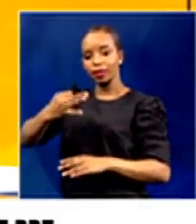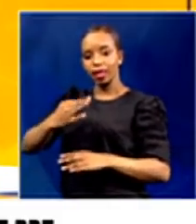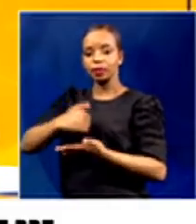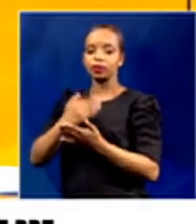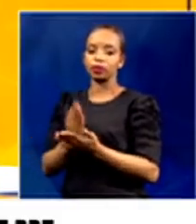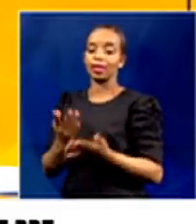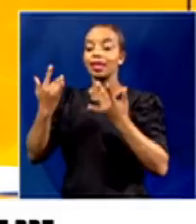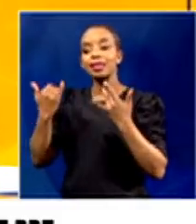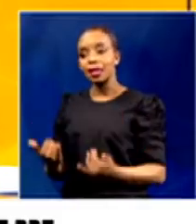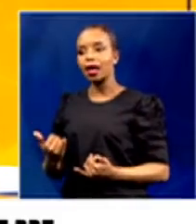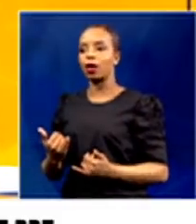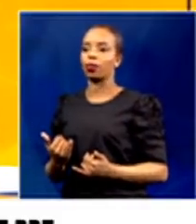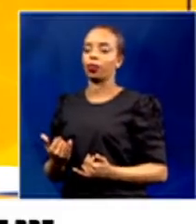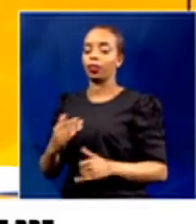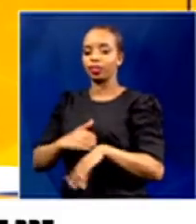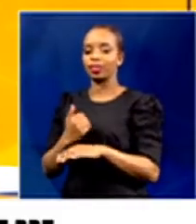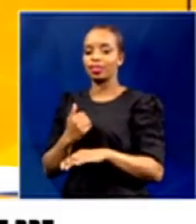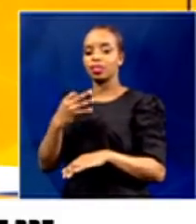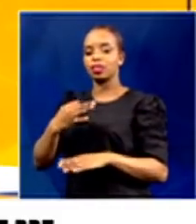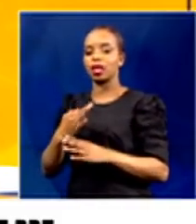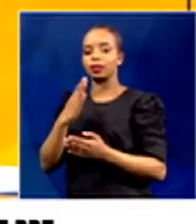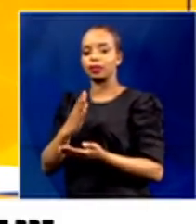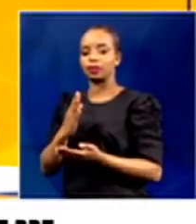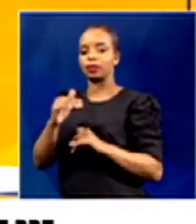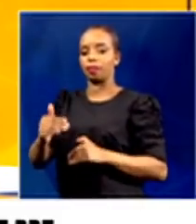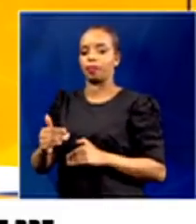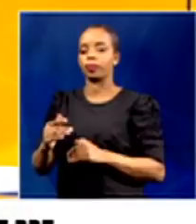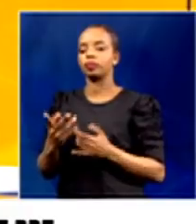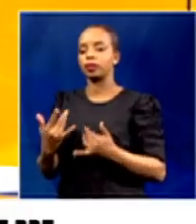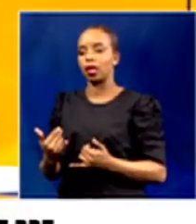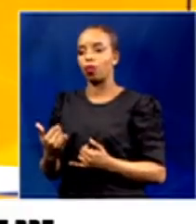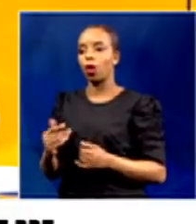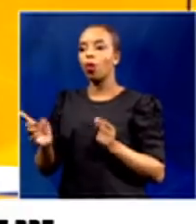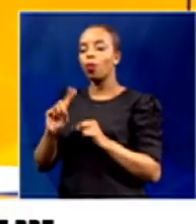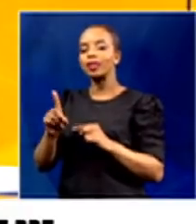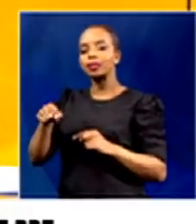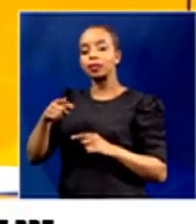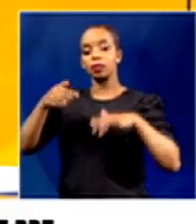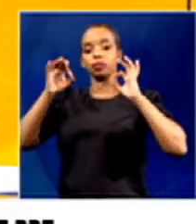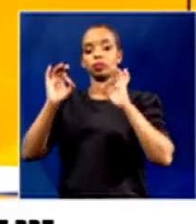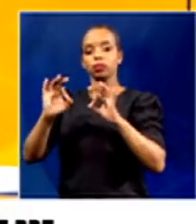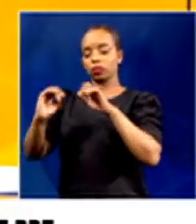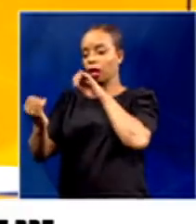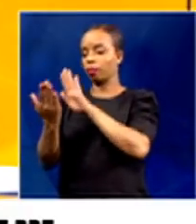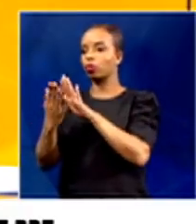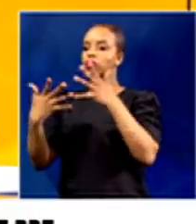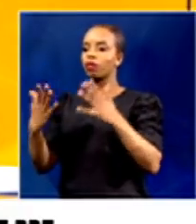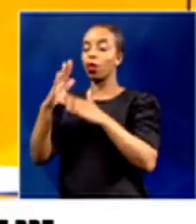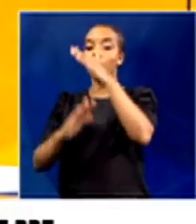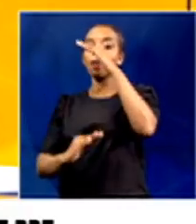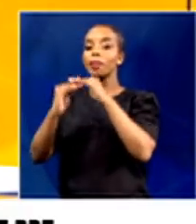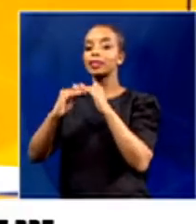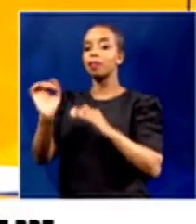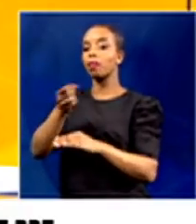that. At this stage, what would be the sensible approach to actually maximizing what is